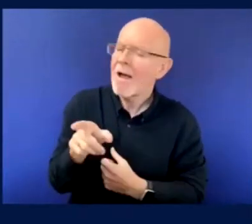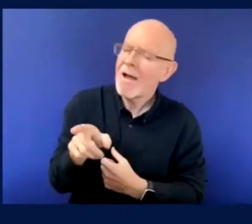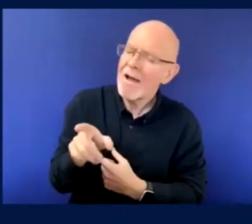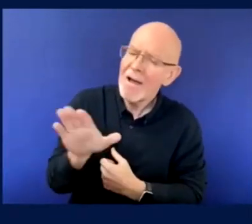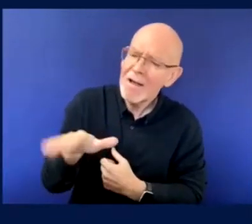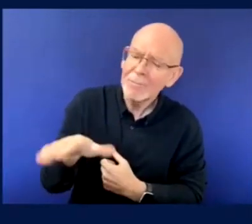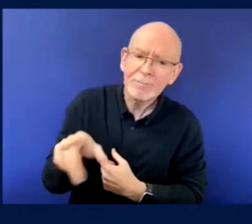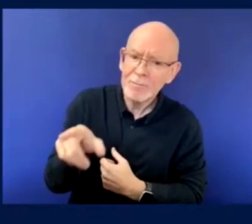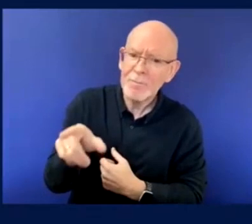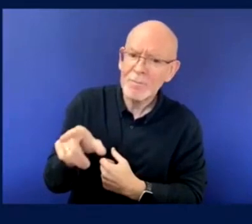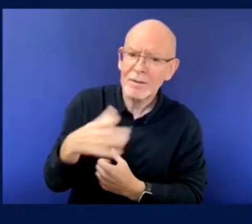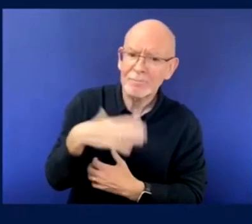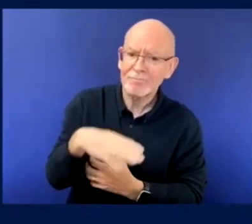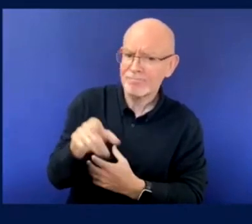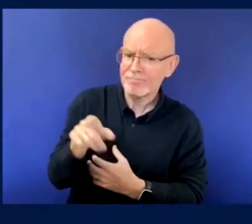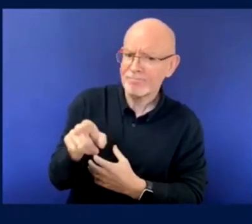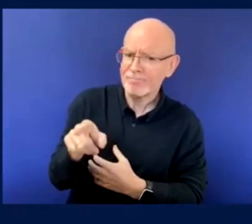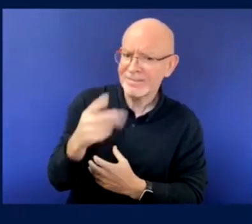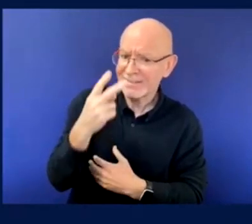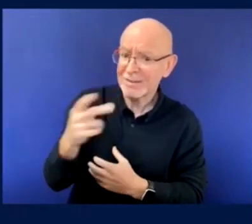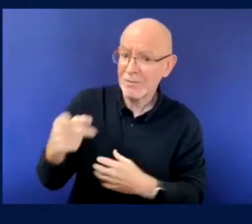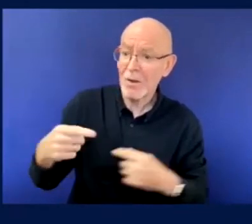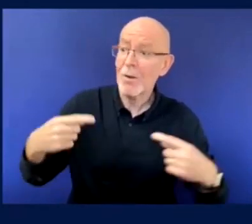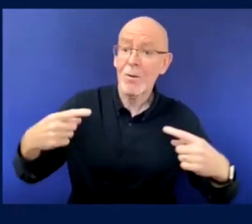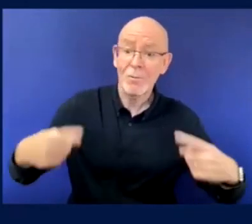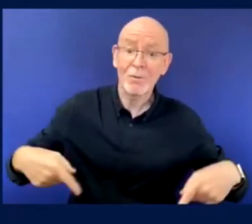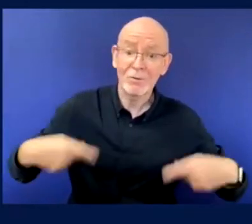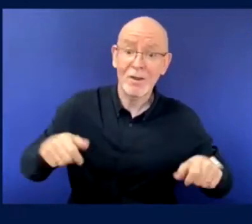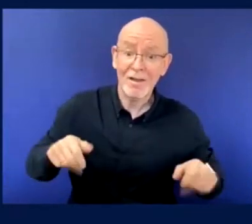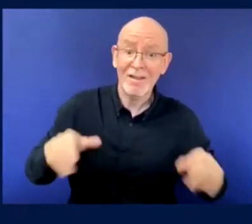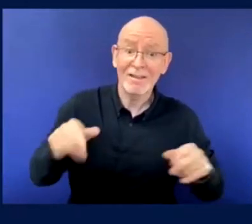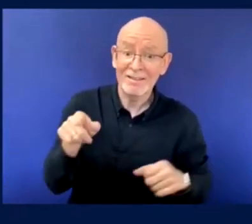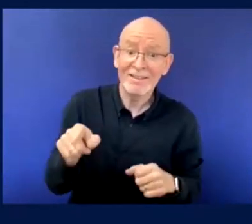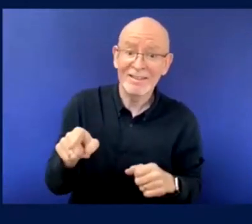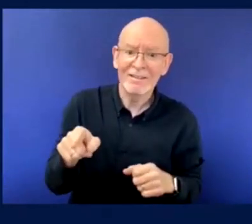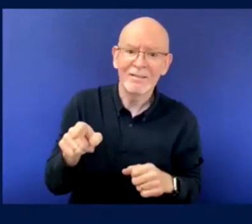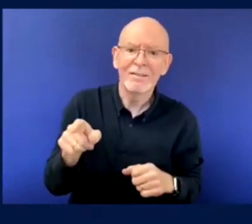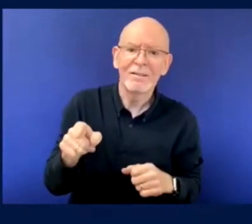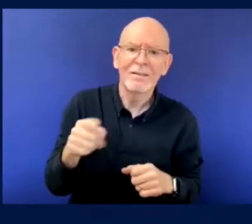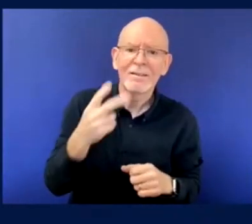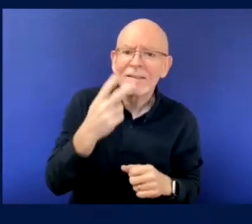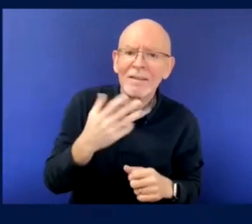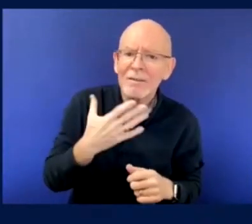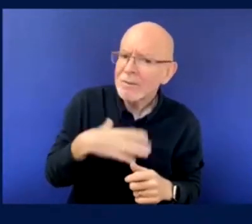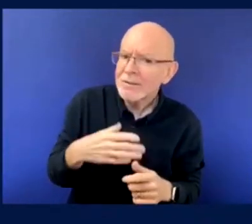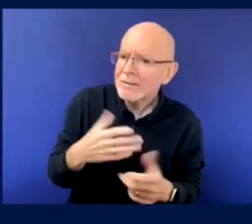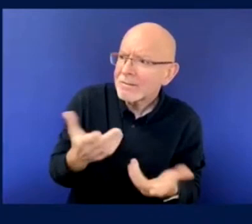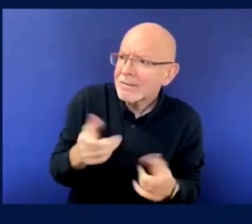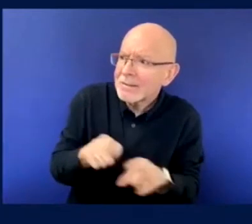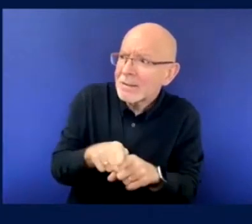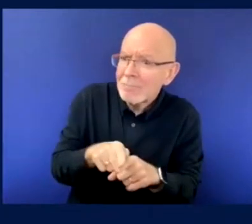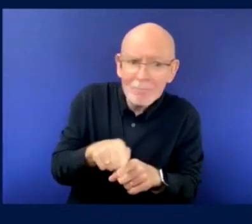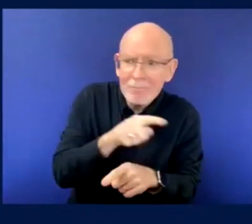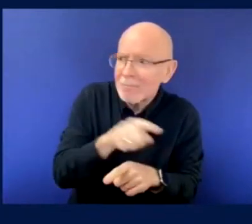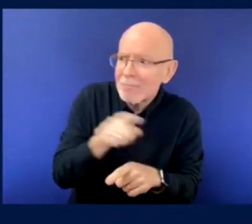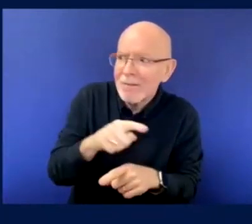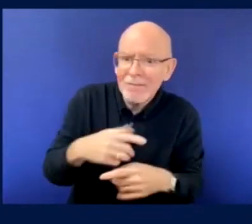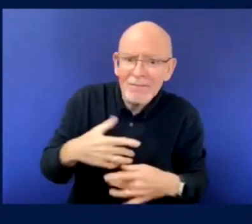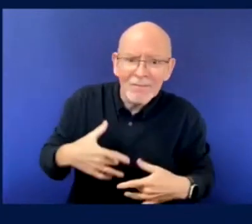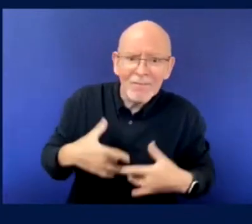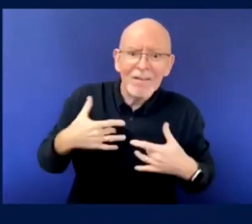porter? Can you, can you, you know, recognize those issues that Ted sort of spoke to at the start?